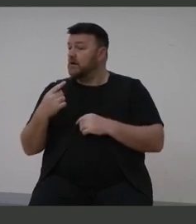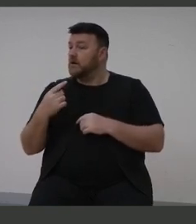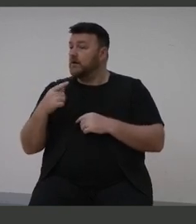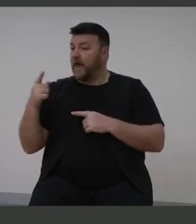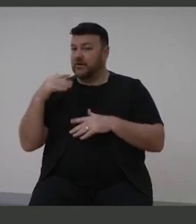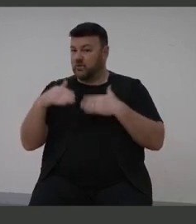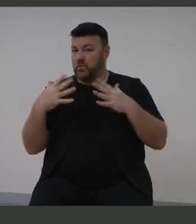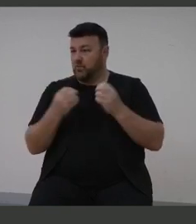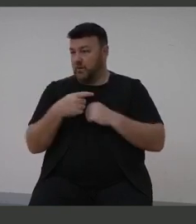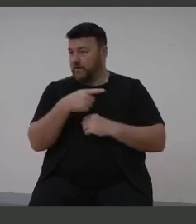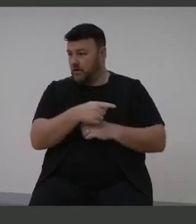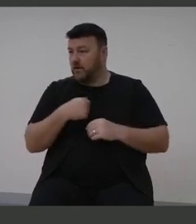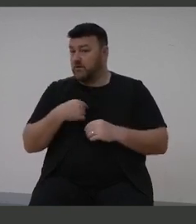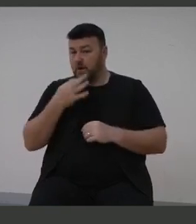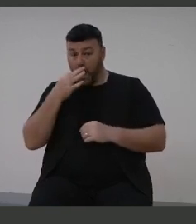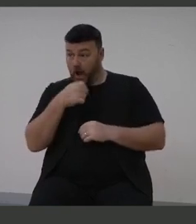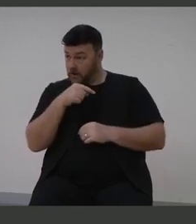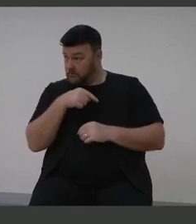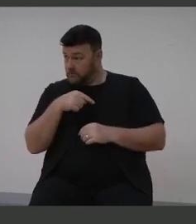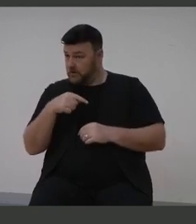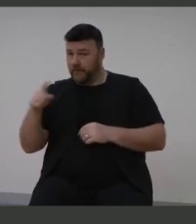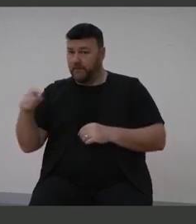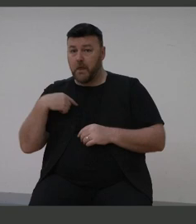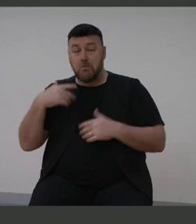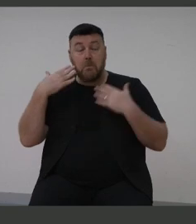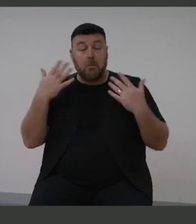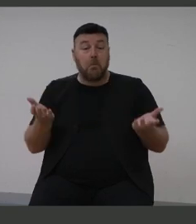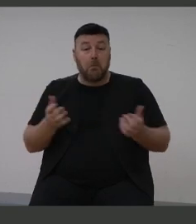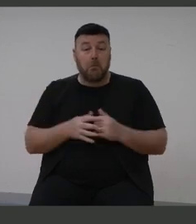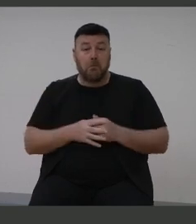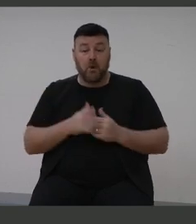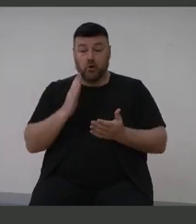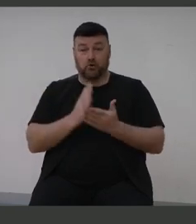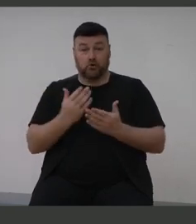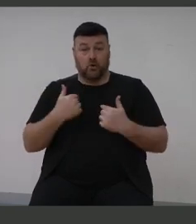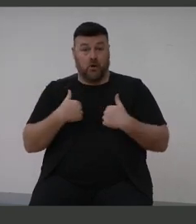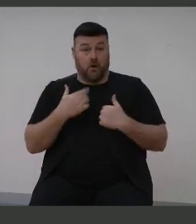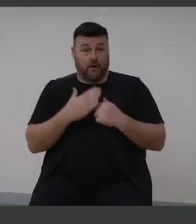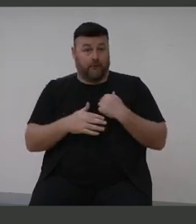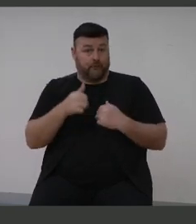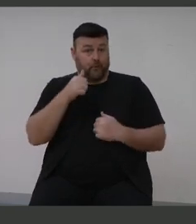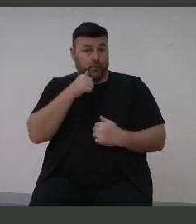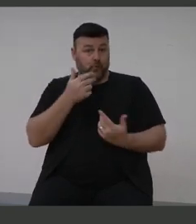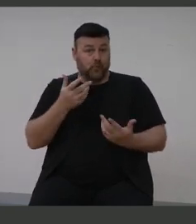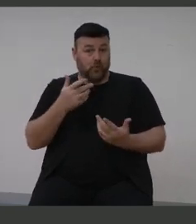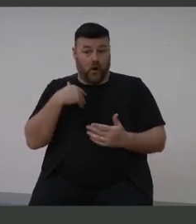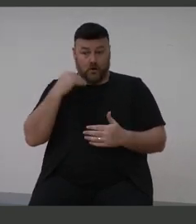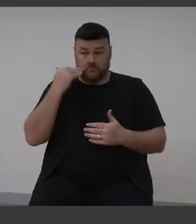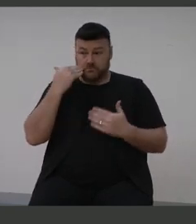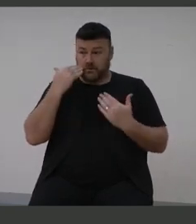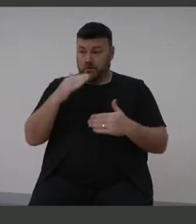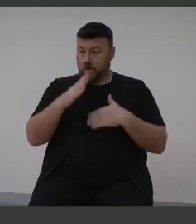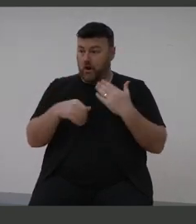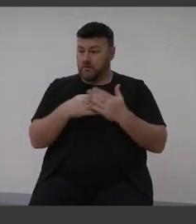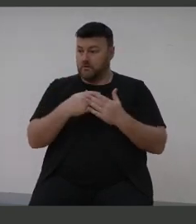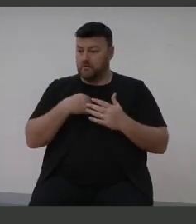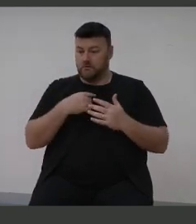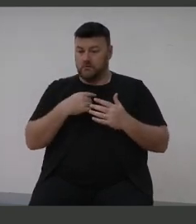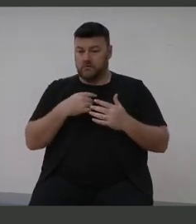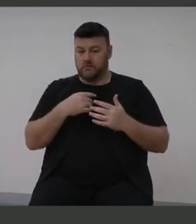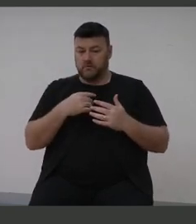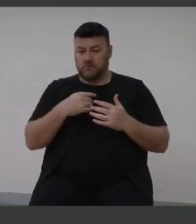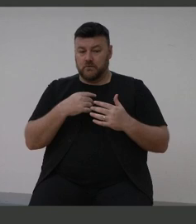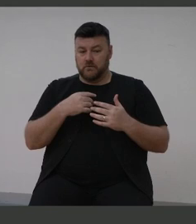with for a very long time, they'd never know. In fact, I never knew that Sophie had hearing loss until when I first met her